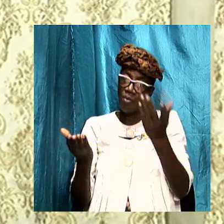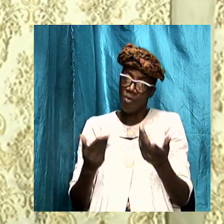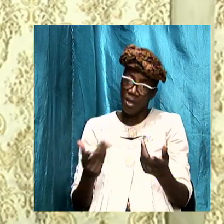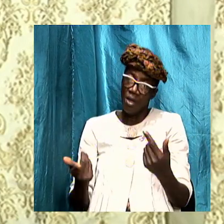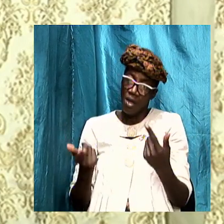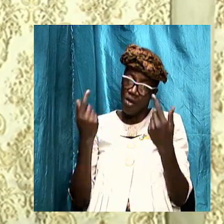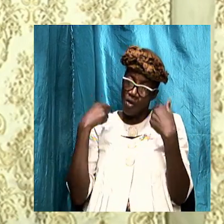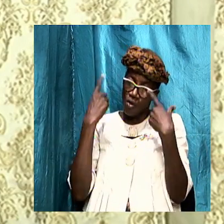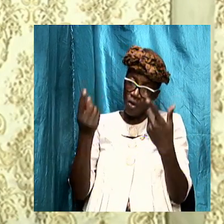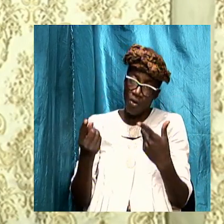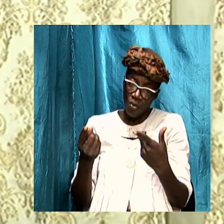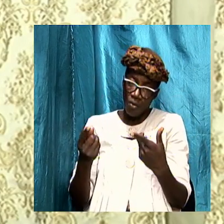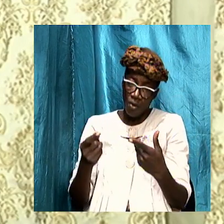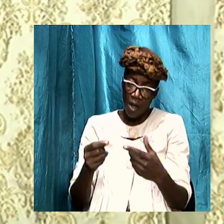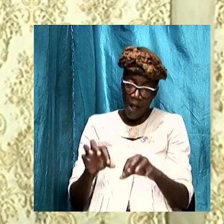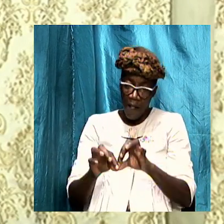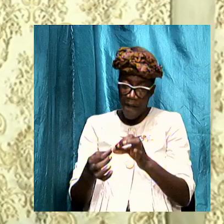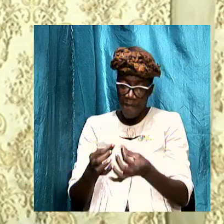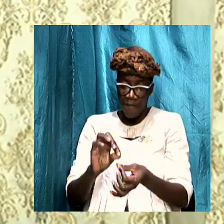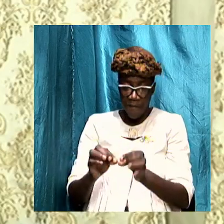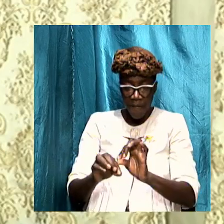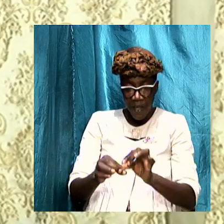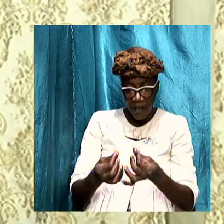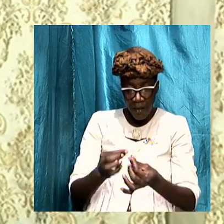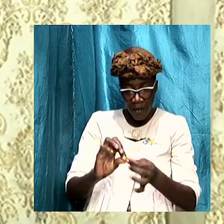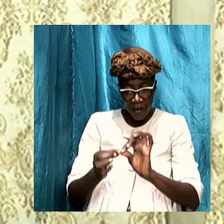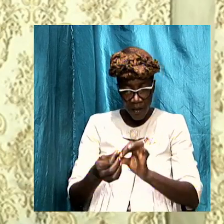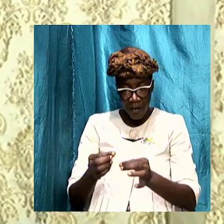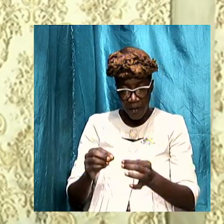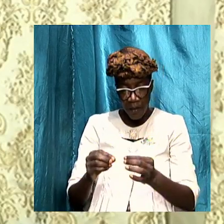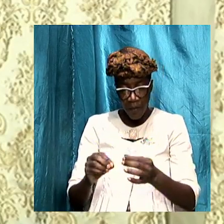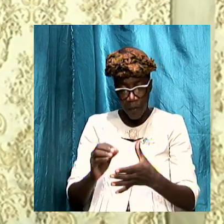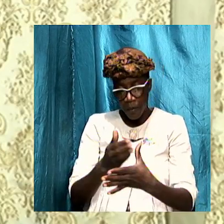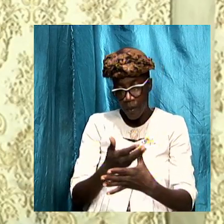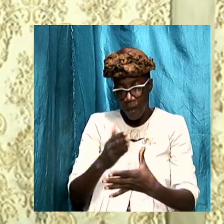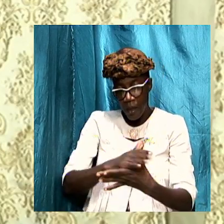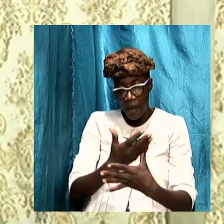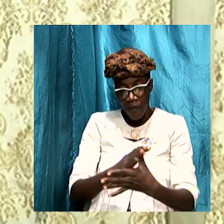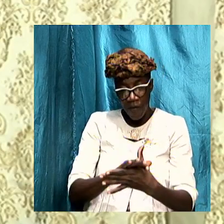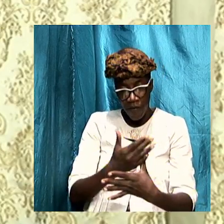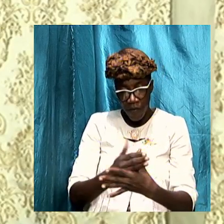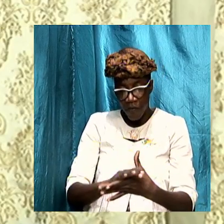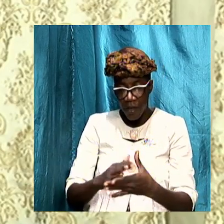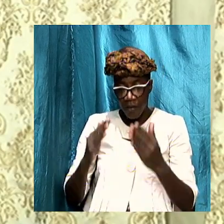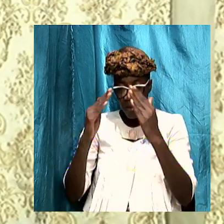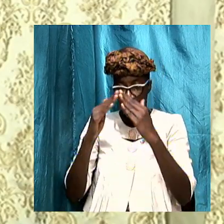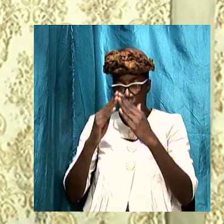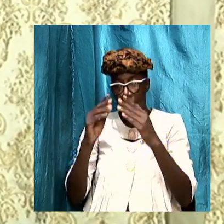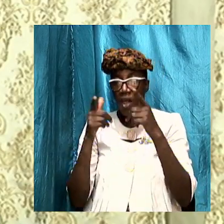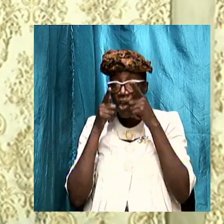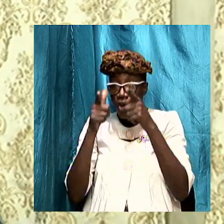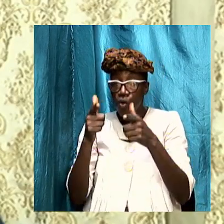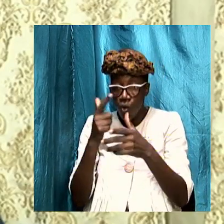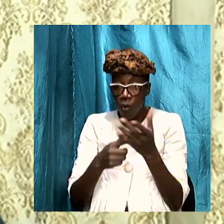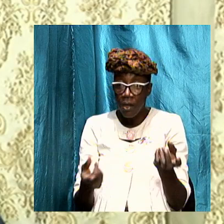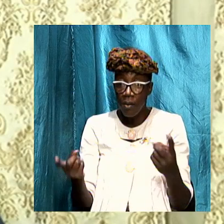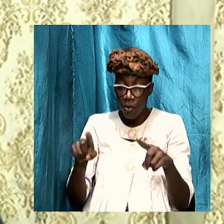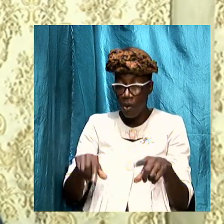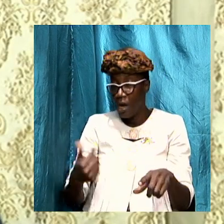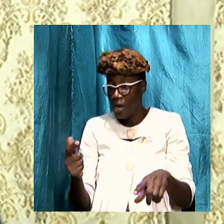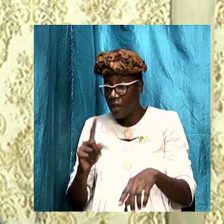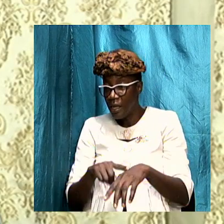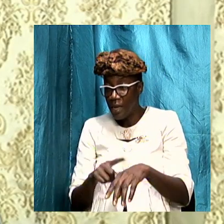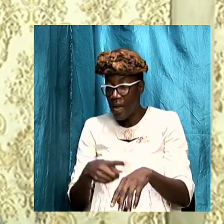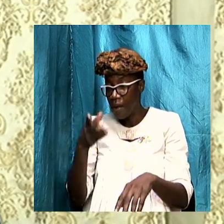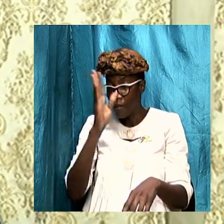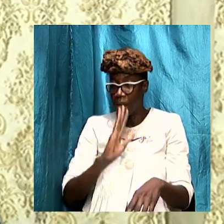down to the potter's house and look through and see what I'm doing and we know another time he used and said to the prophet